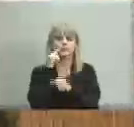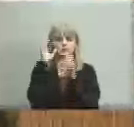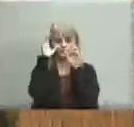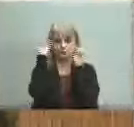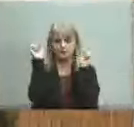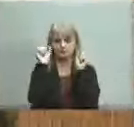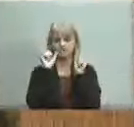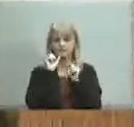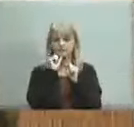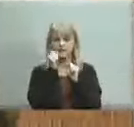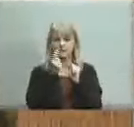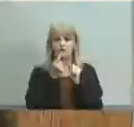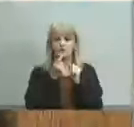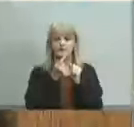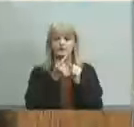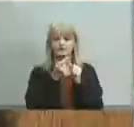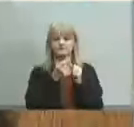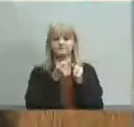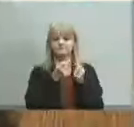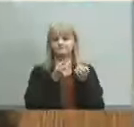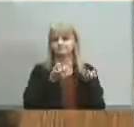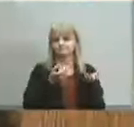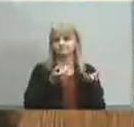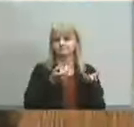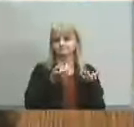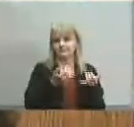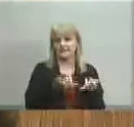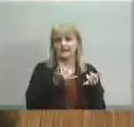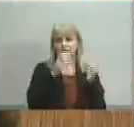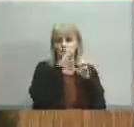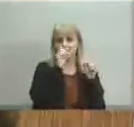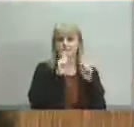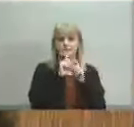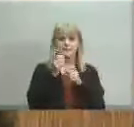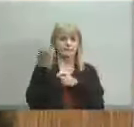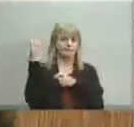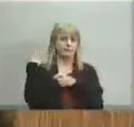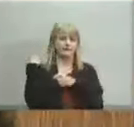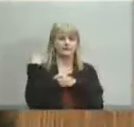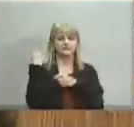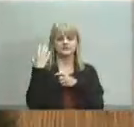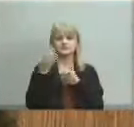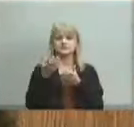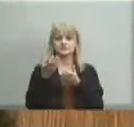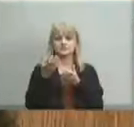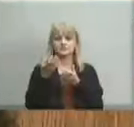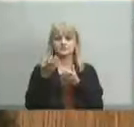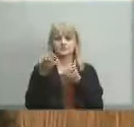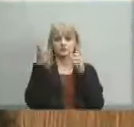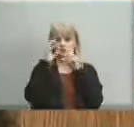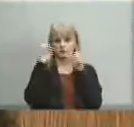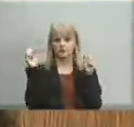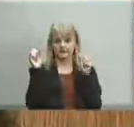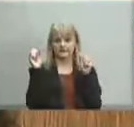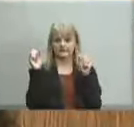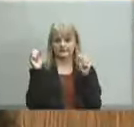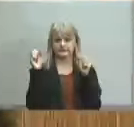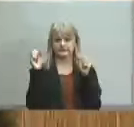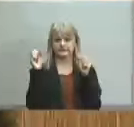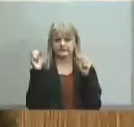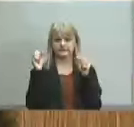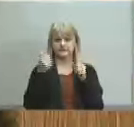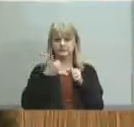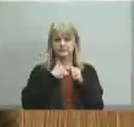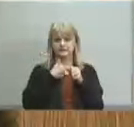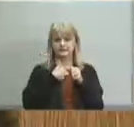not just this superintendent but past superintendents uh to have had some of that uh because i as a person out in